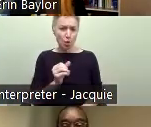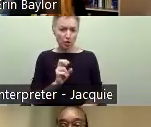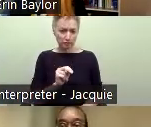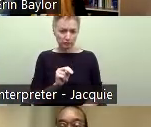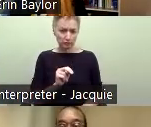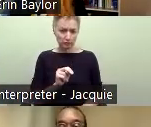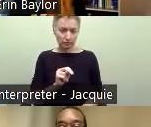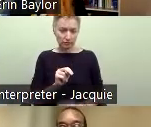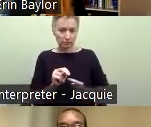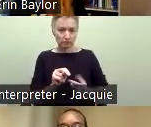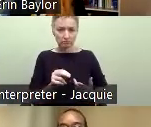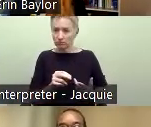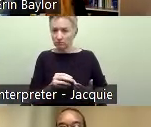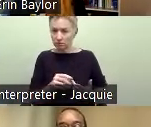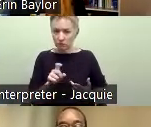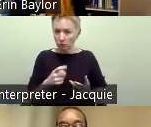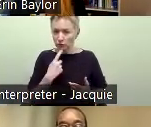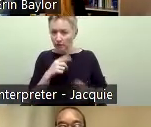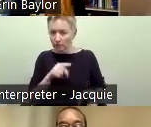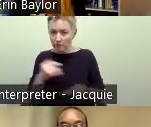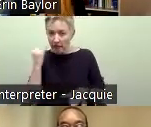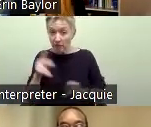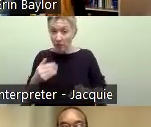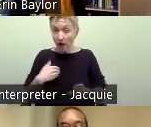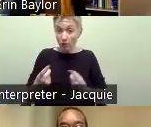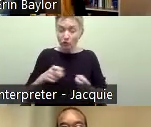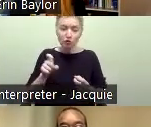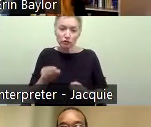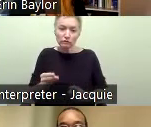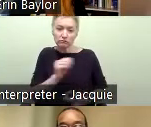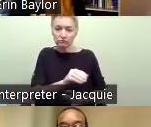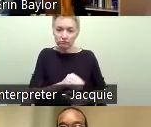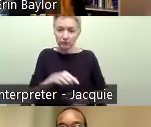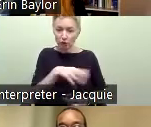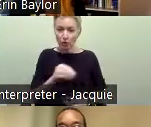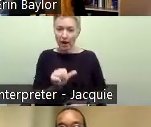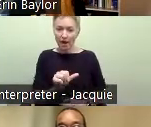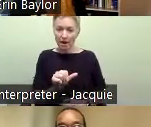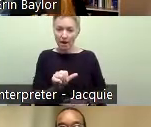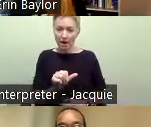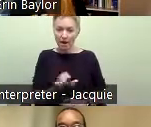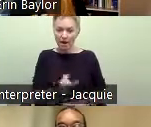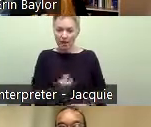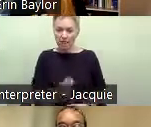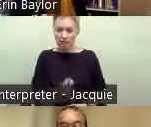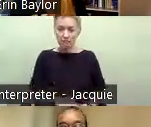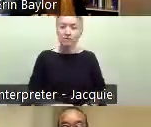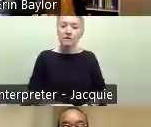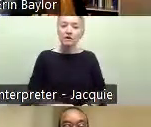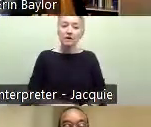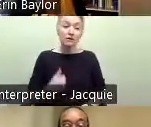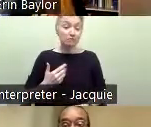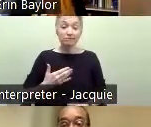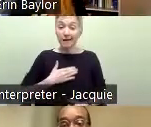please, um, submit them in the Q&A. And we would be happy to, um, you know, discuss and answer any of those that